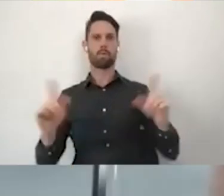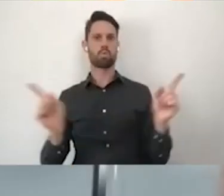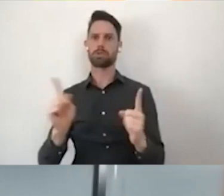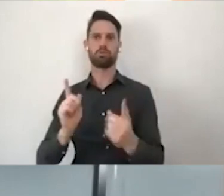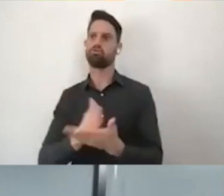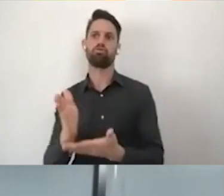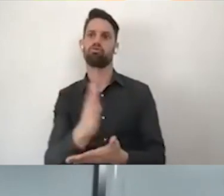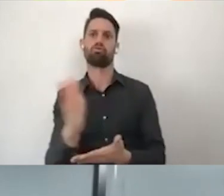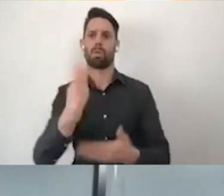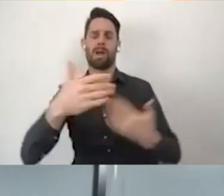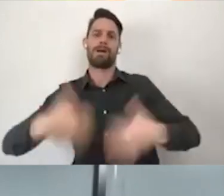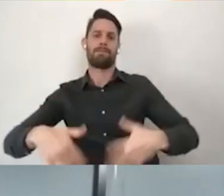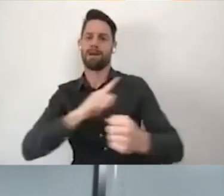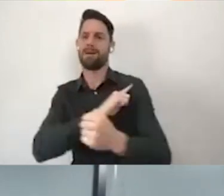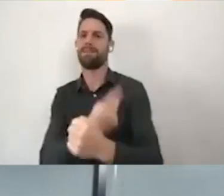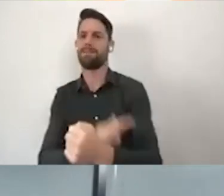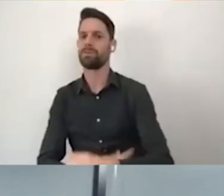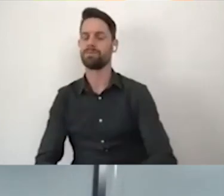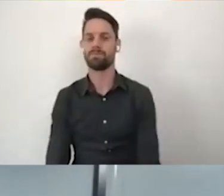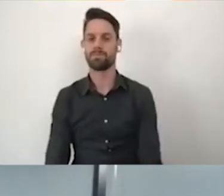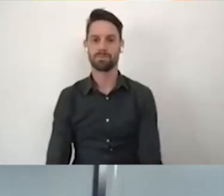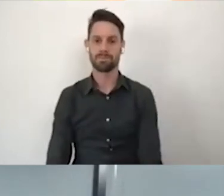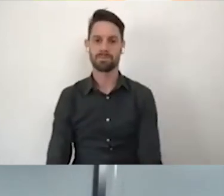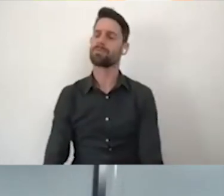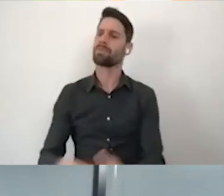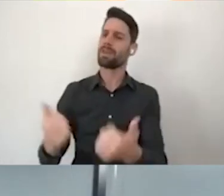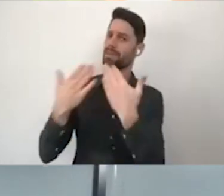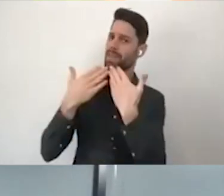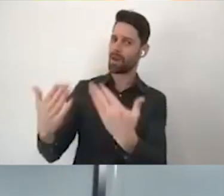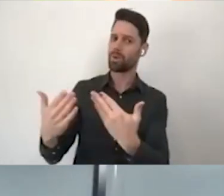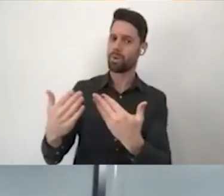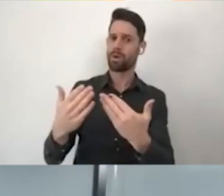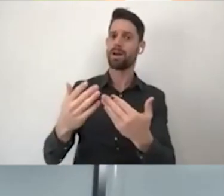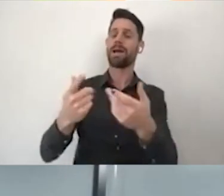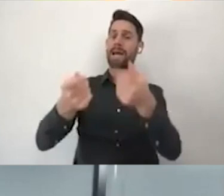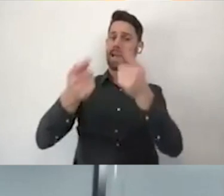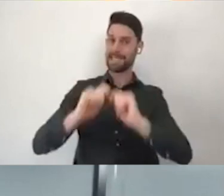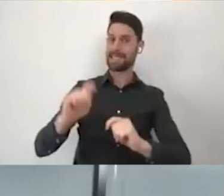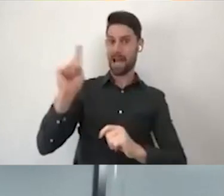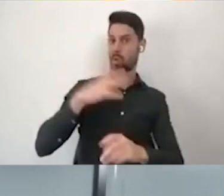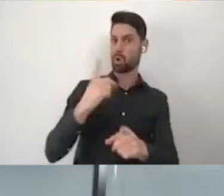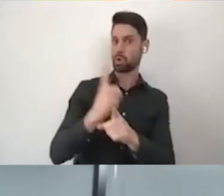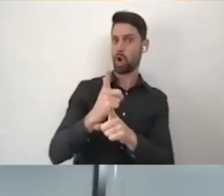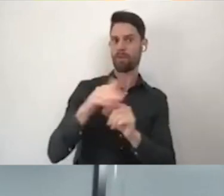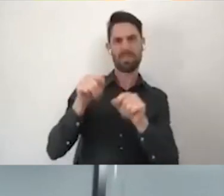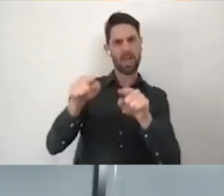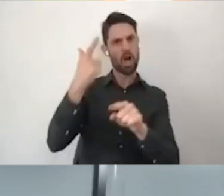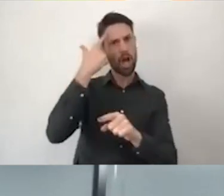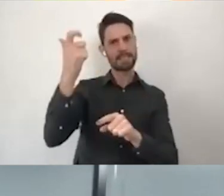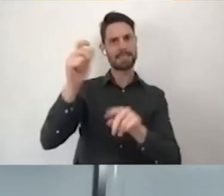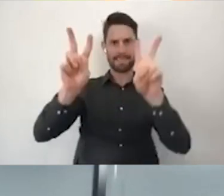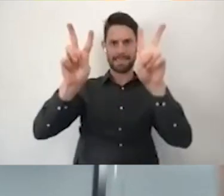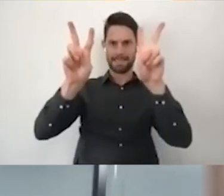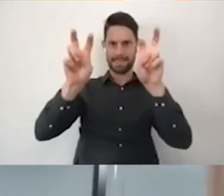Thanks, Mel. And look, we'll now move on to internet. So, what concerns do you have